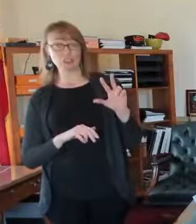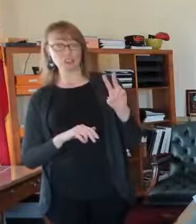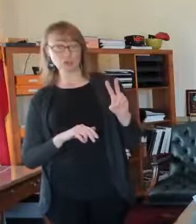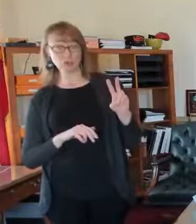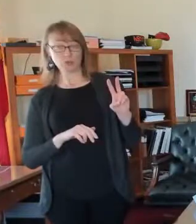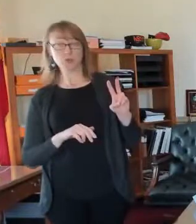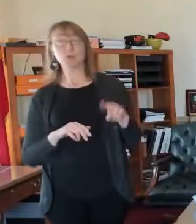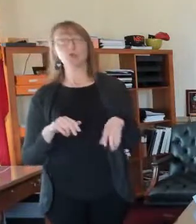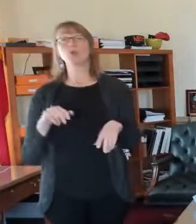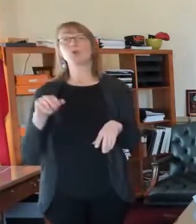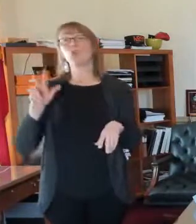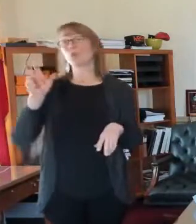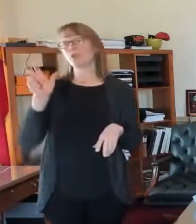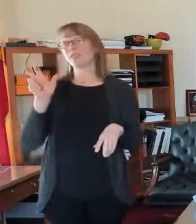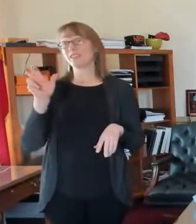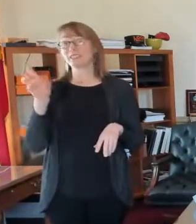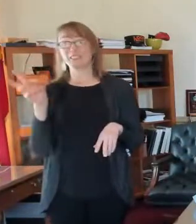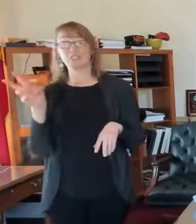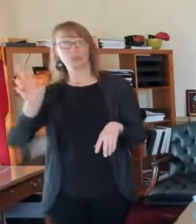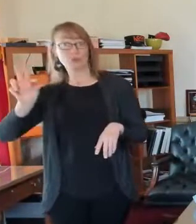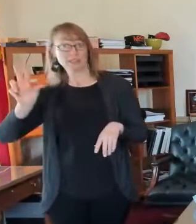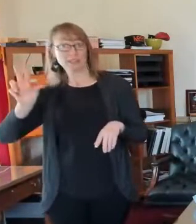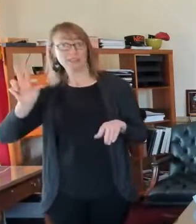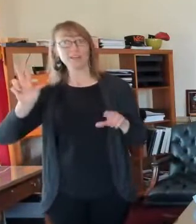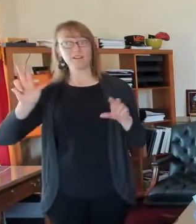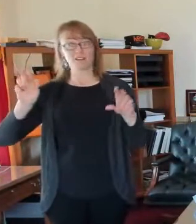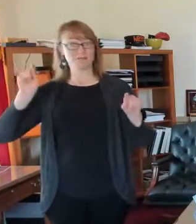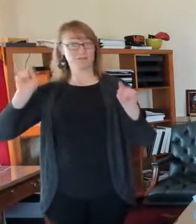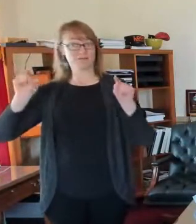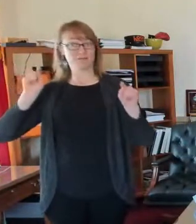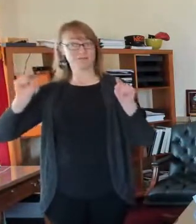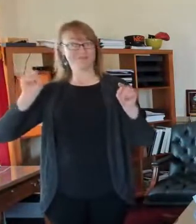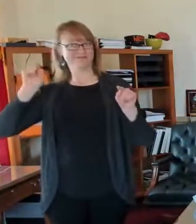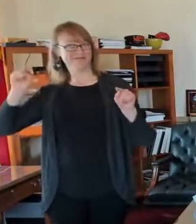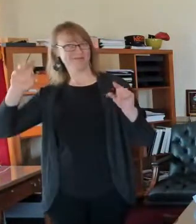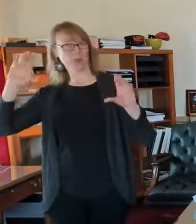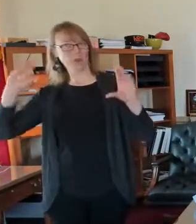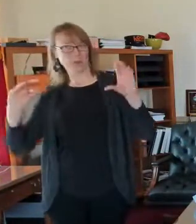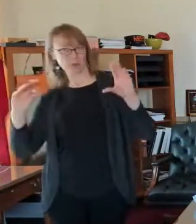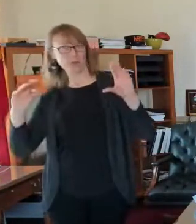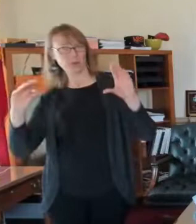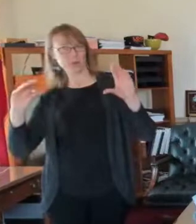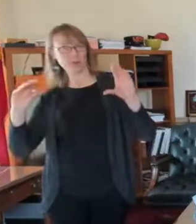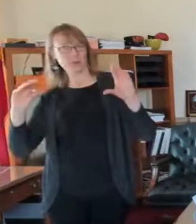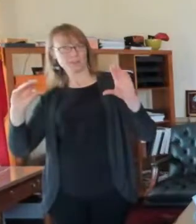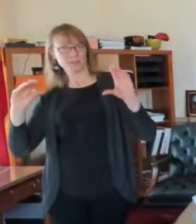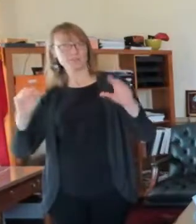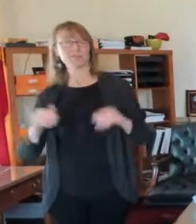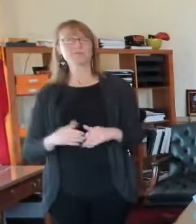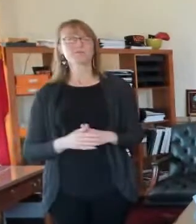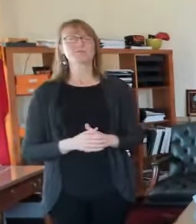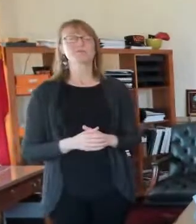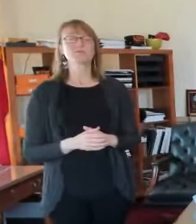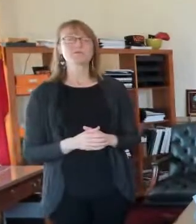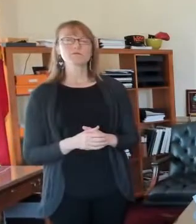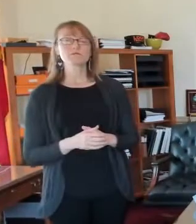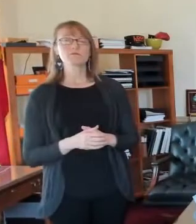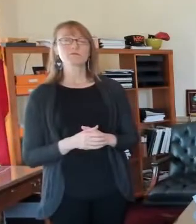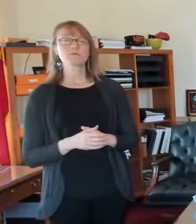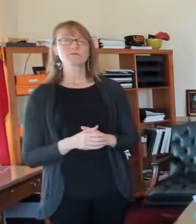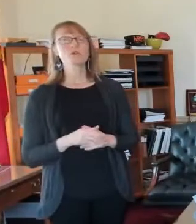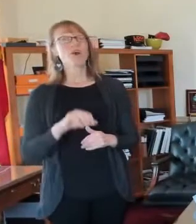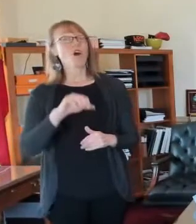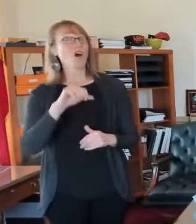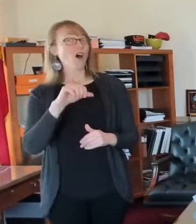going down significantly. And just, um, for comparison purposes, if you look